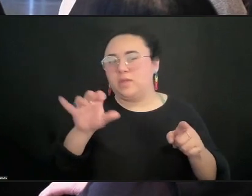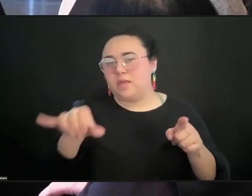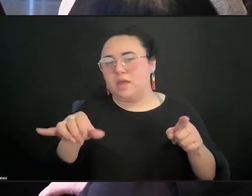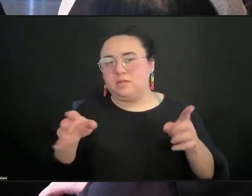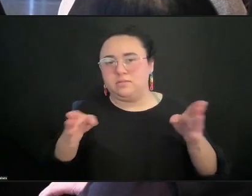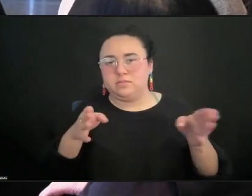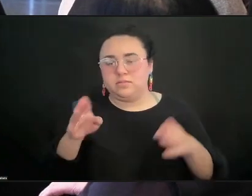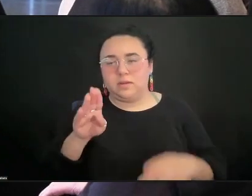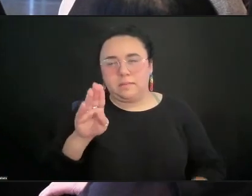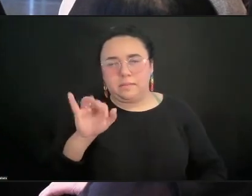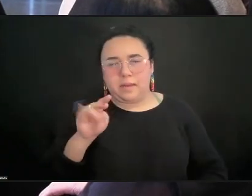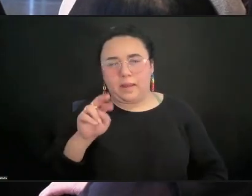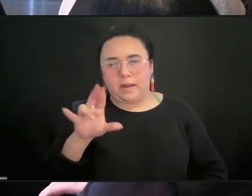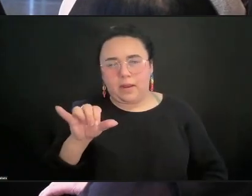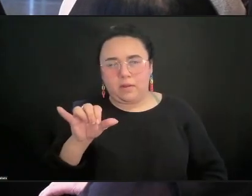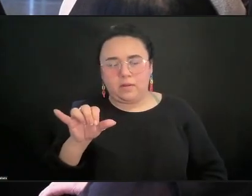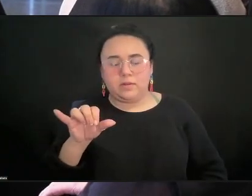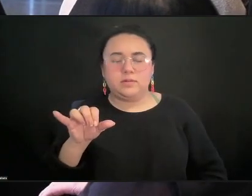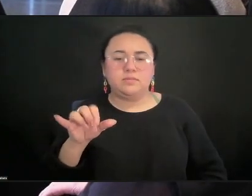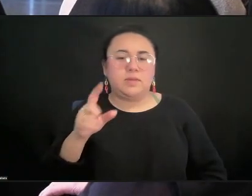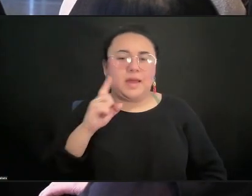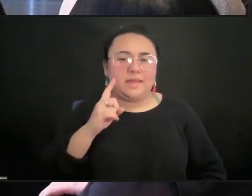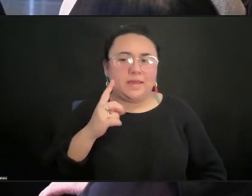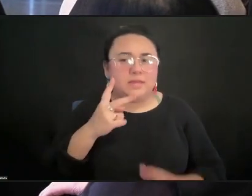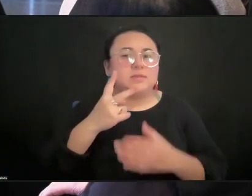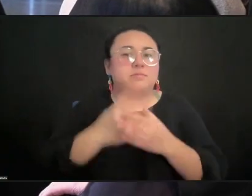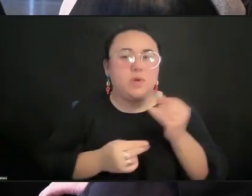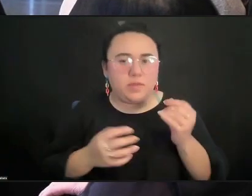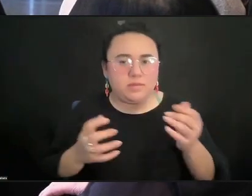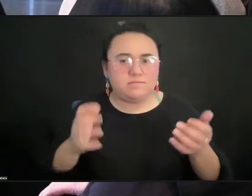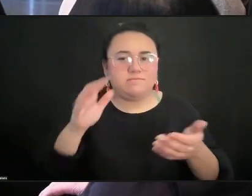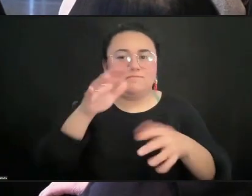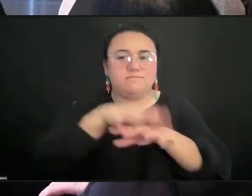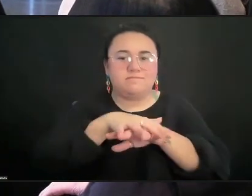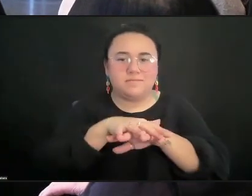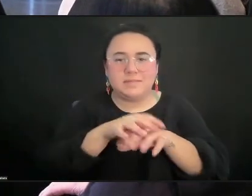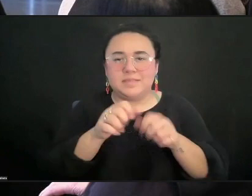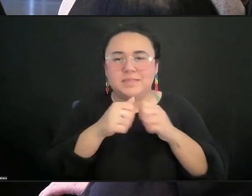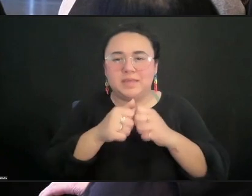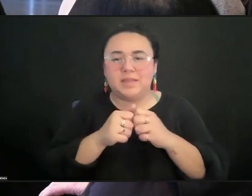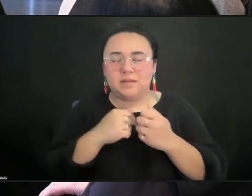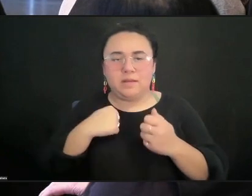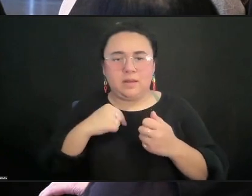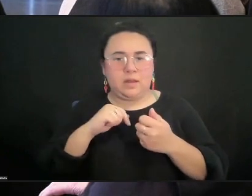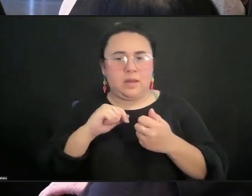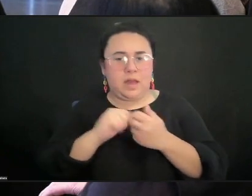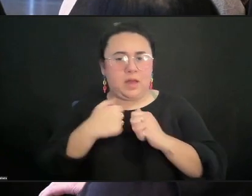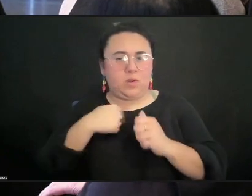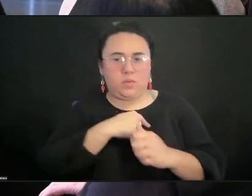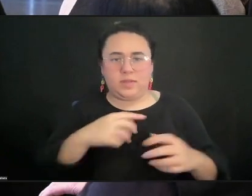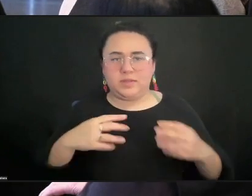it's both. And so, you know, how are we embracing that in our process?